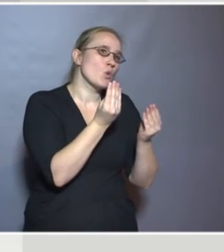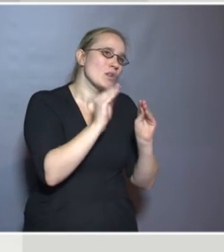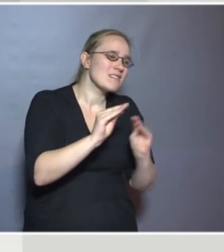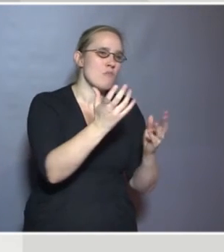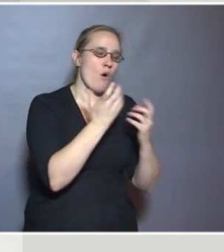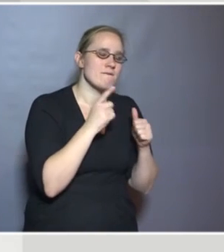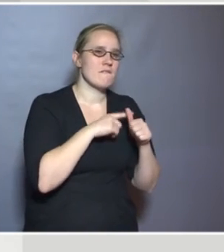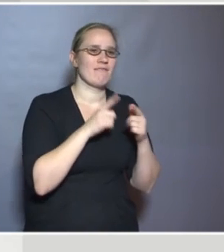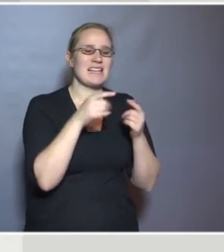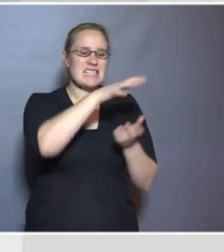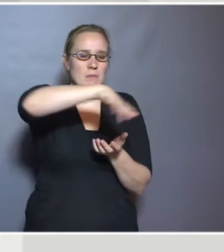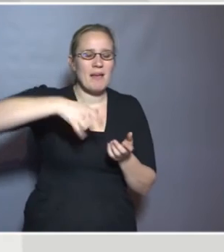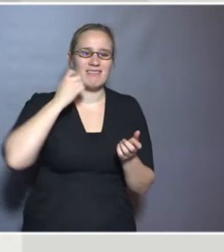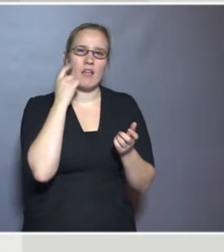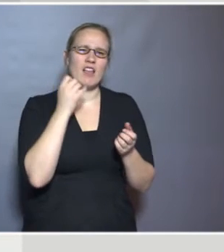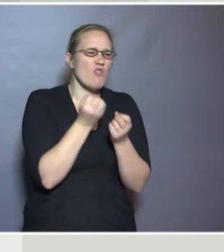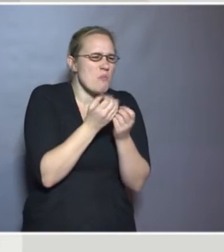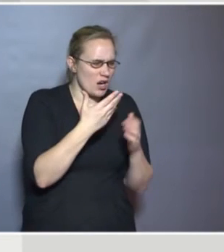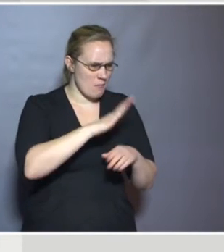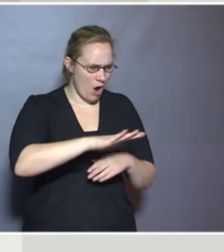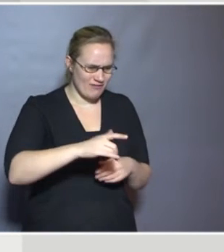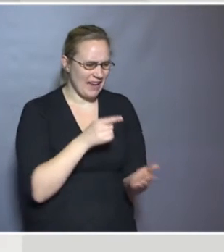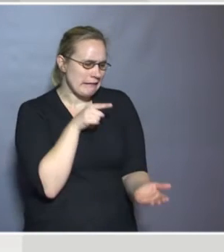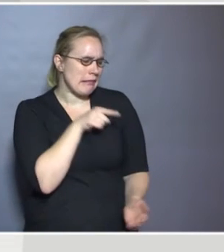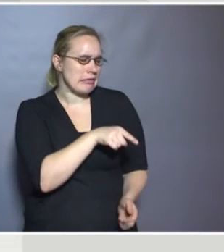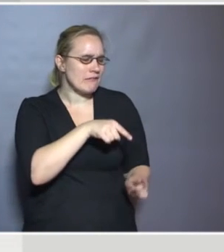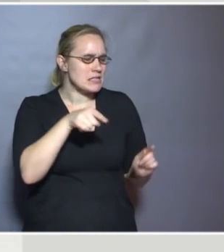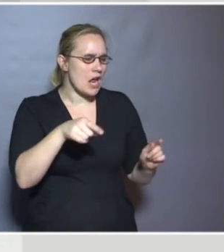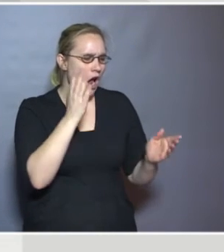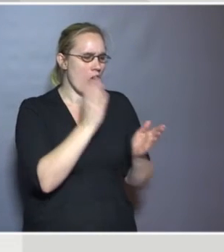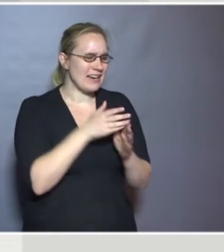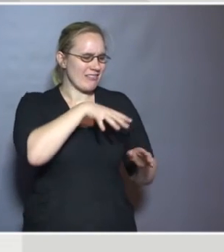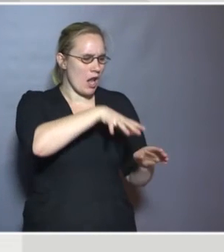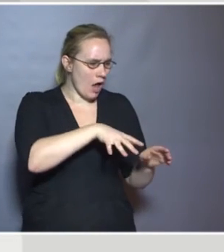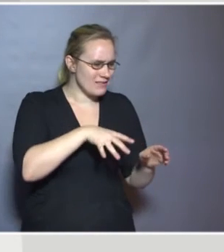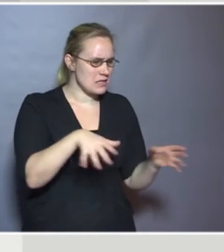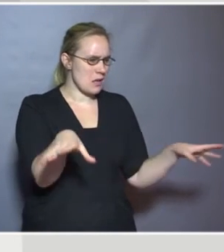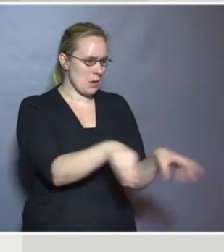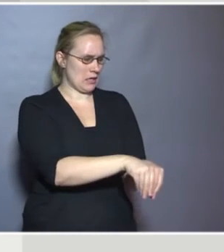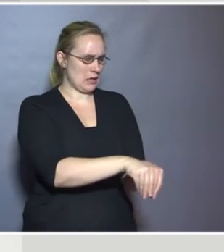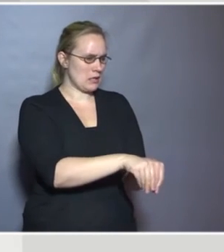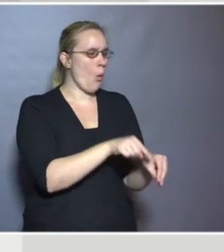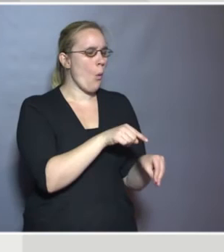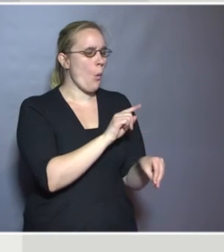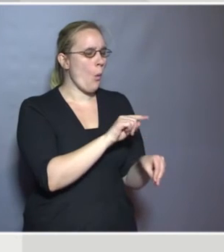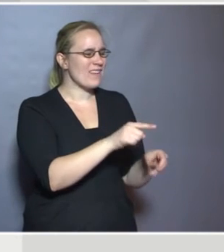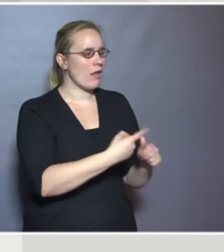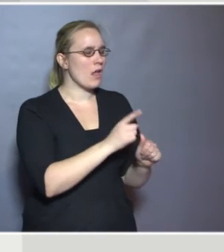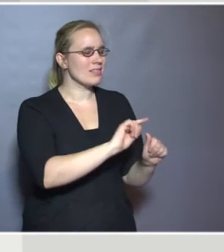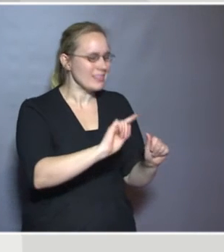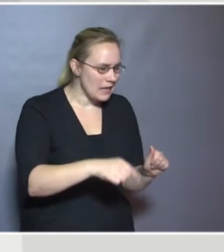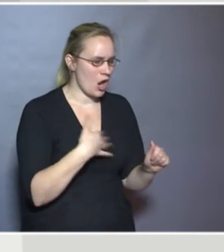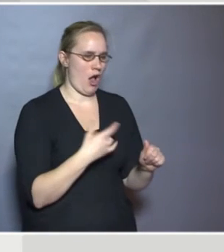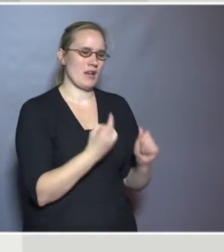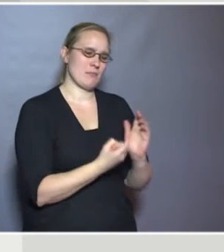We were collecting data on how many children were identified within the country's legislation as having a special educational need.